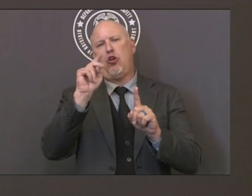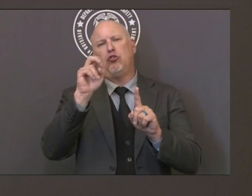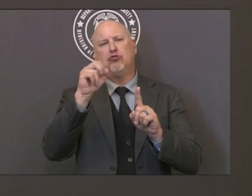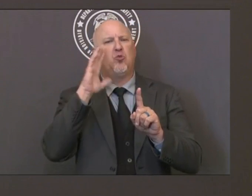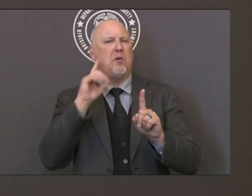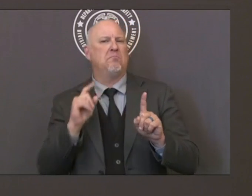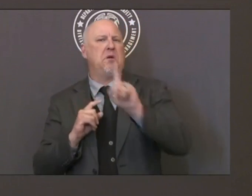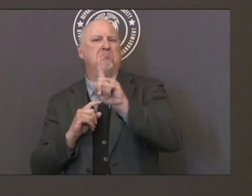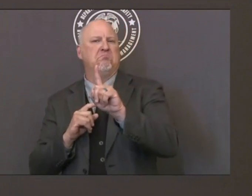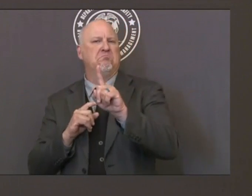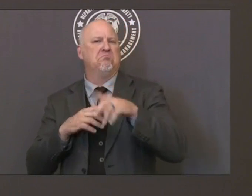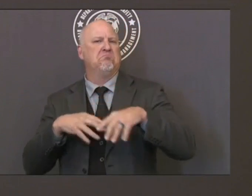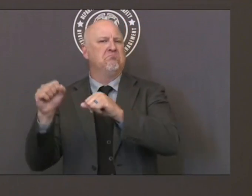effectively really tomorrow.